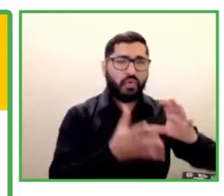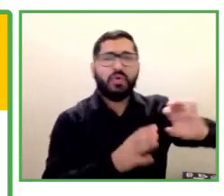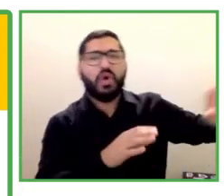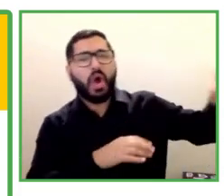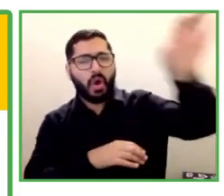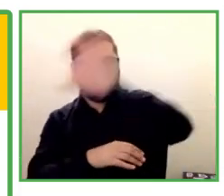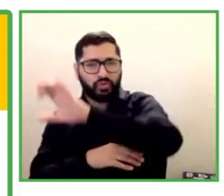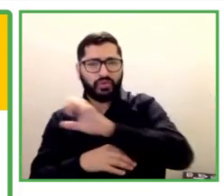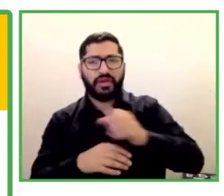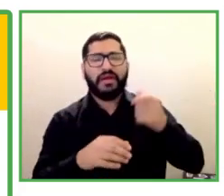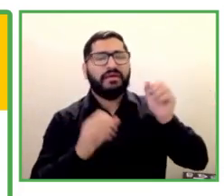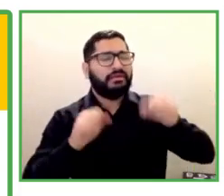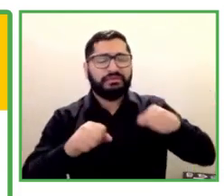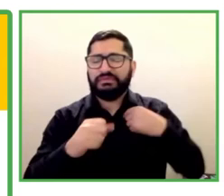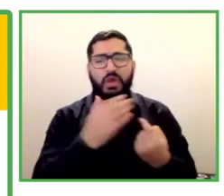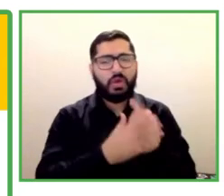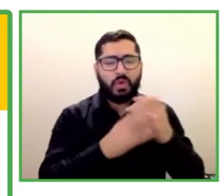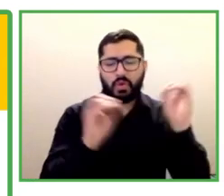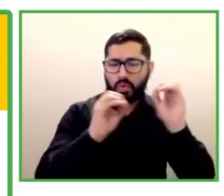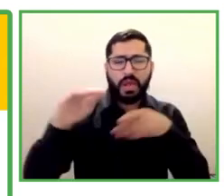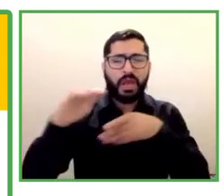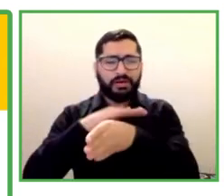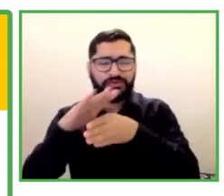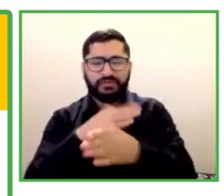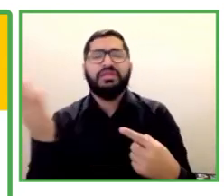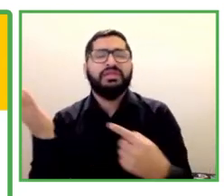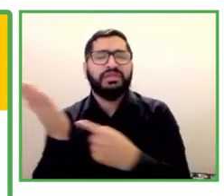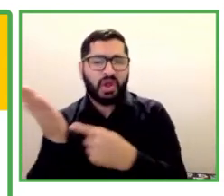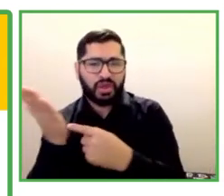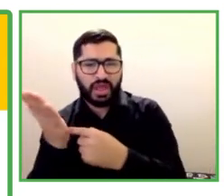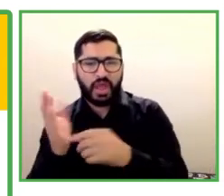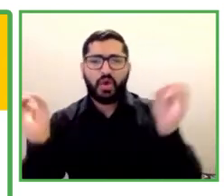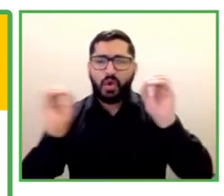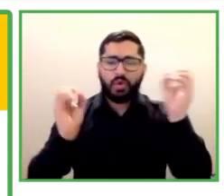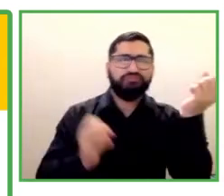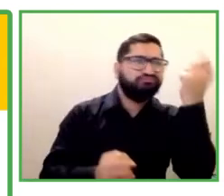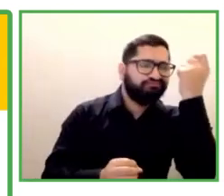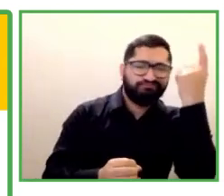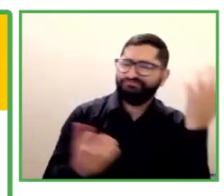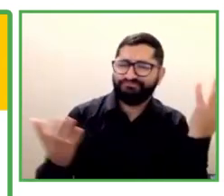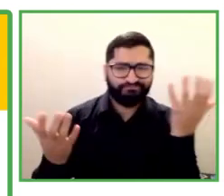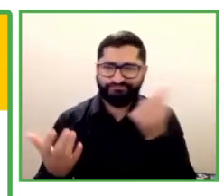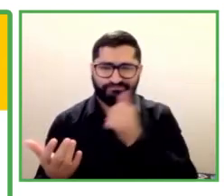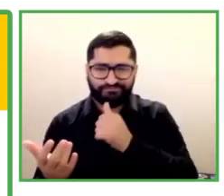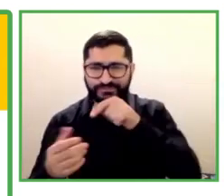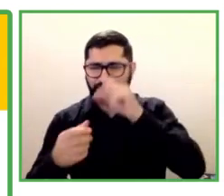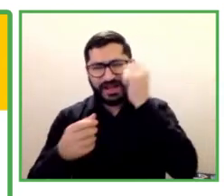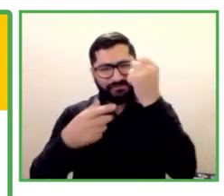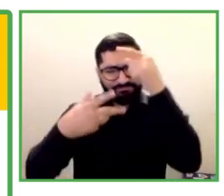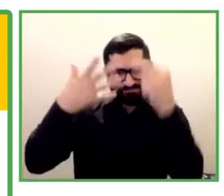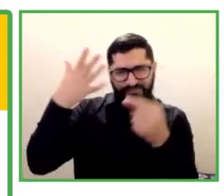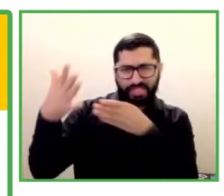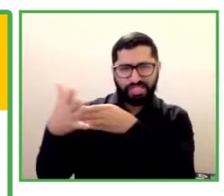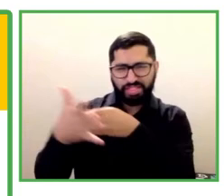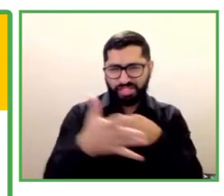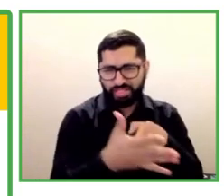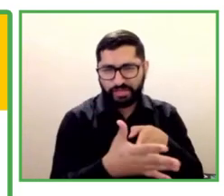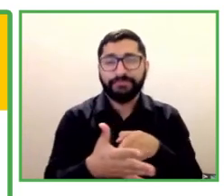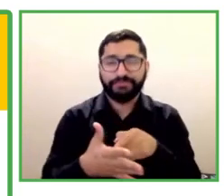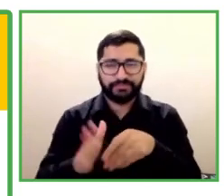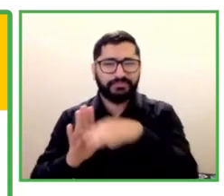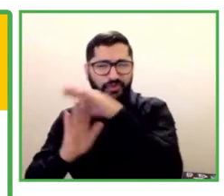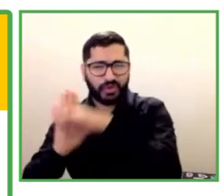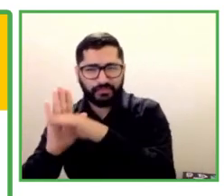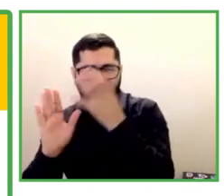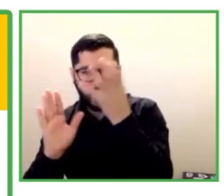leading to low levels of employment. And that is the issue which we work with at Youth for